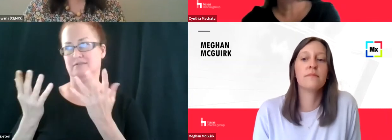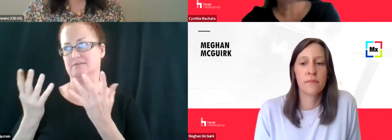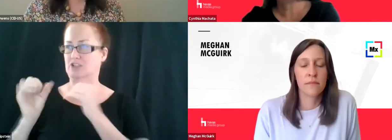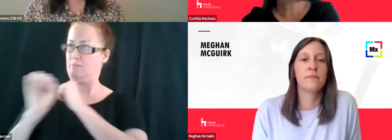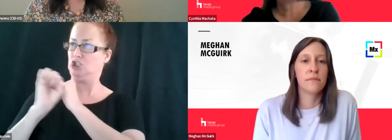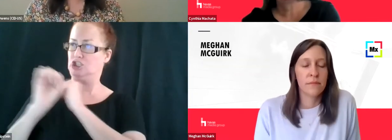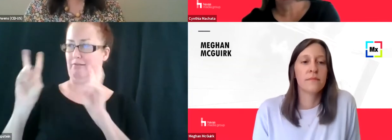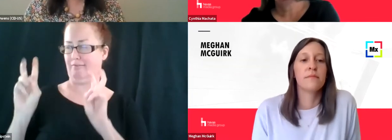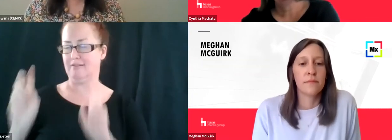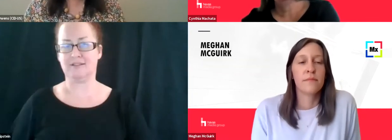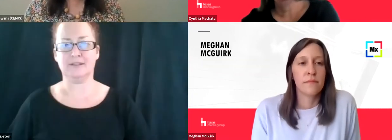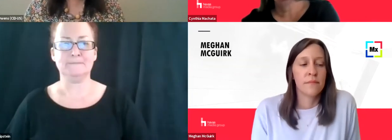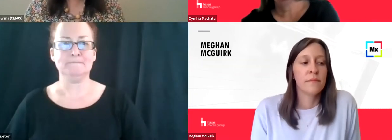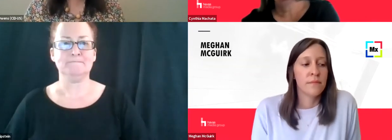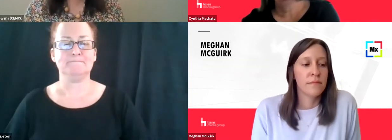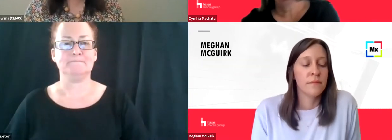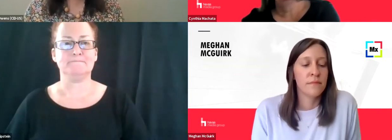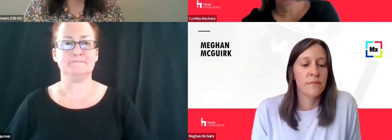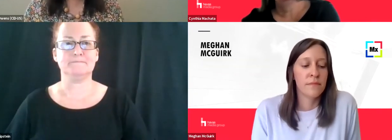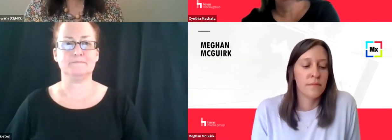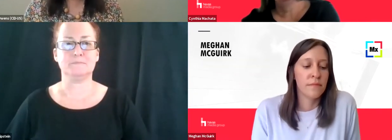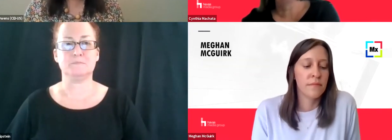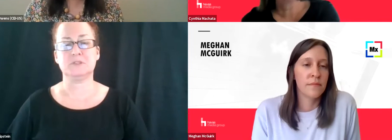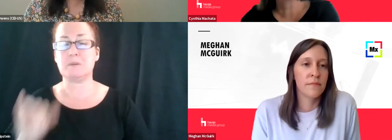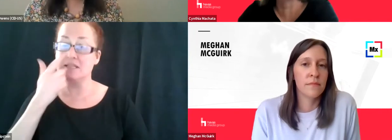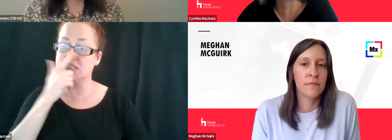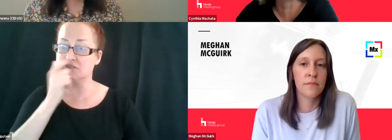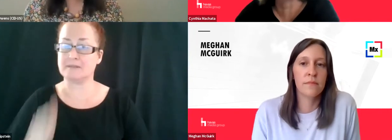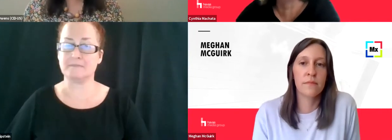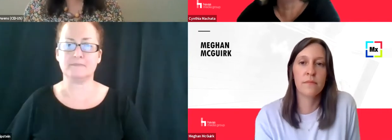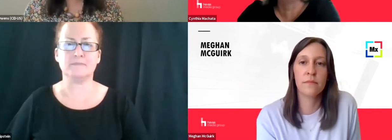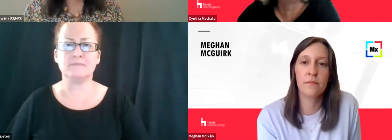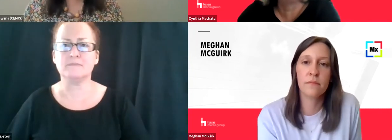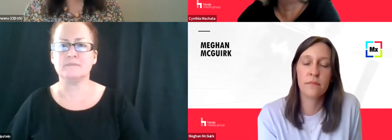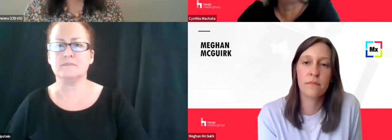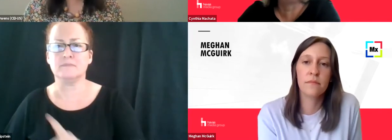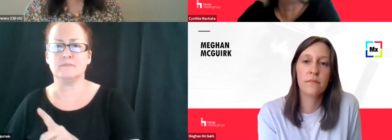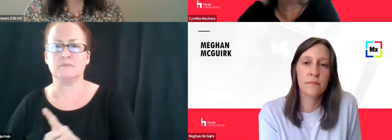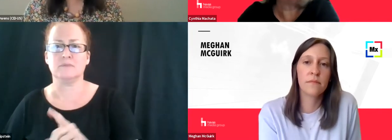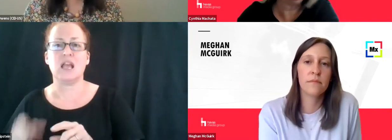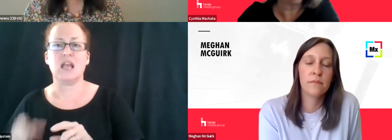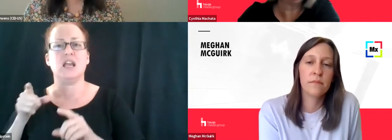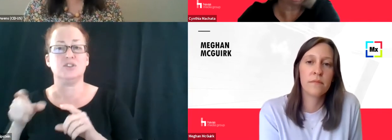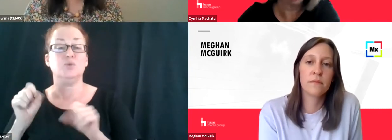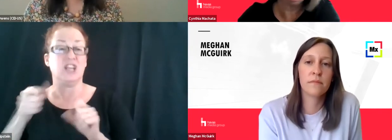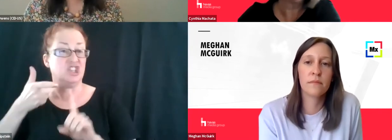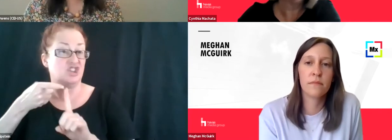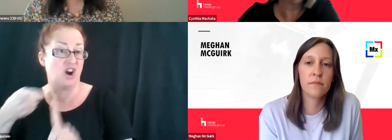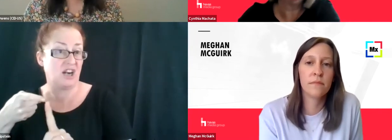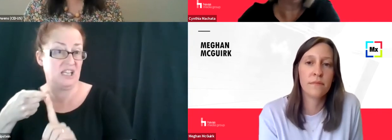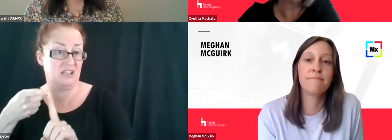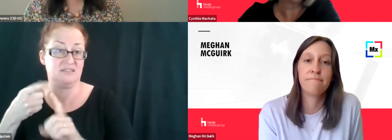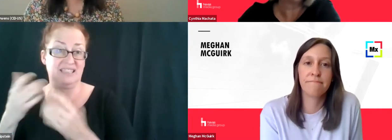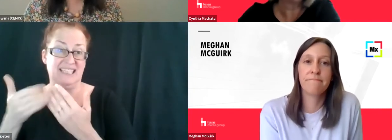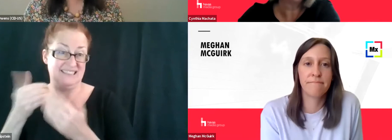that purpose. Um, so that that's pretty interesting. have a lot of targeting, uh, capabilities and targeting means that they have data